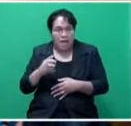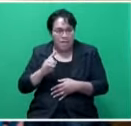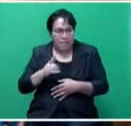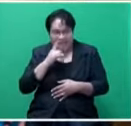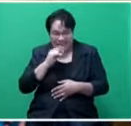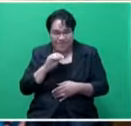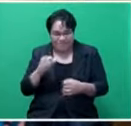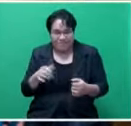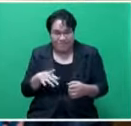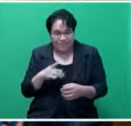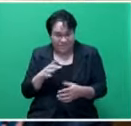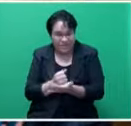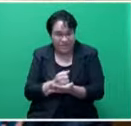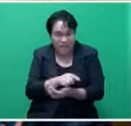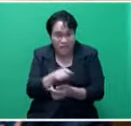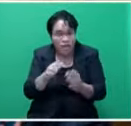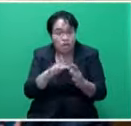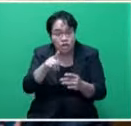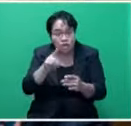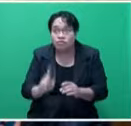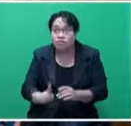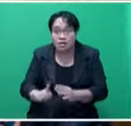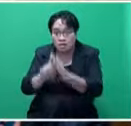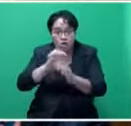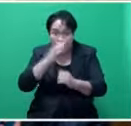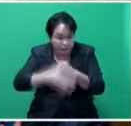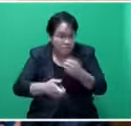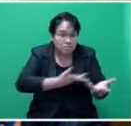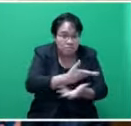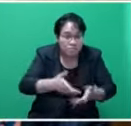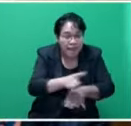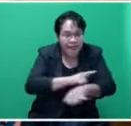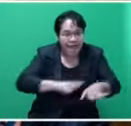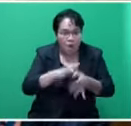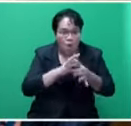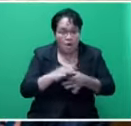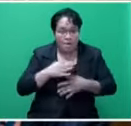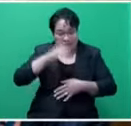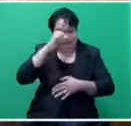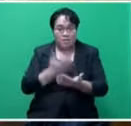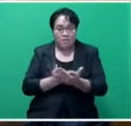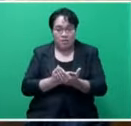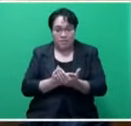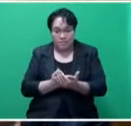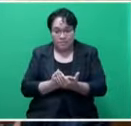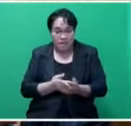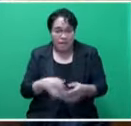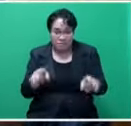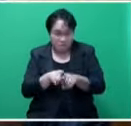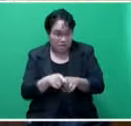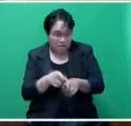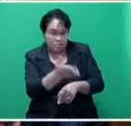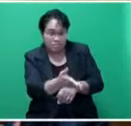I can assure the house this. You go and put a towel without the consultation of the landowners. In my experience, when Honorable Deputy Condondo is